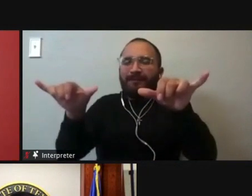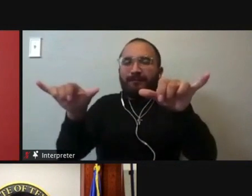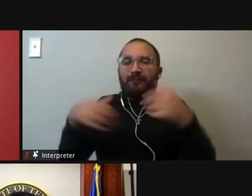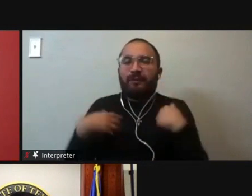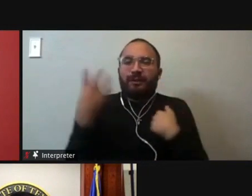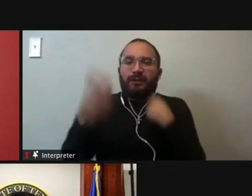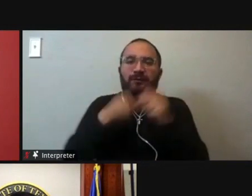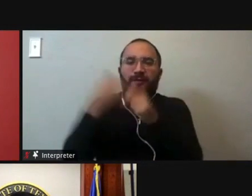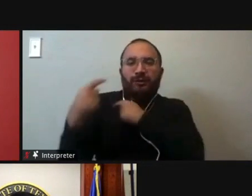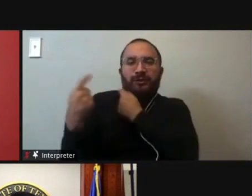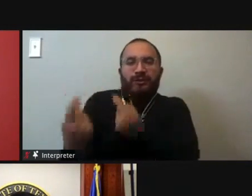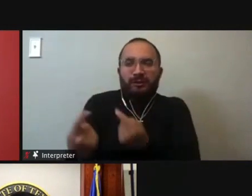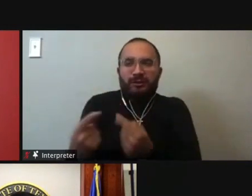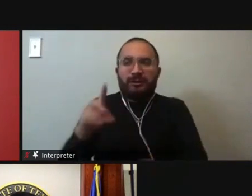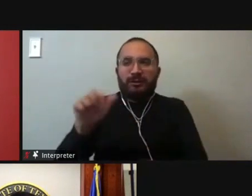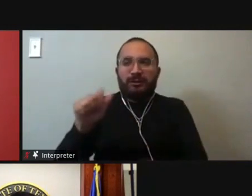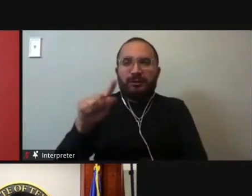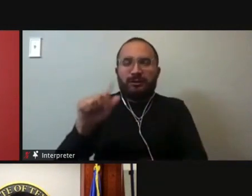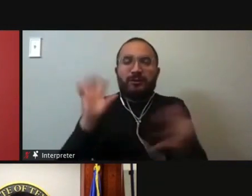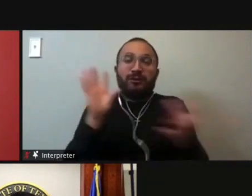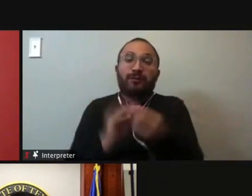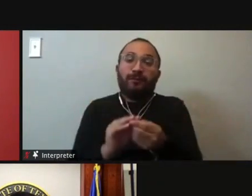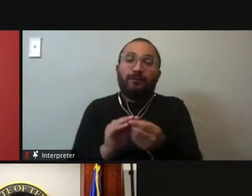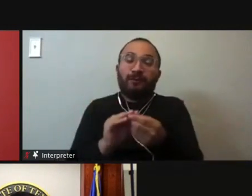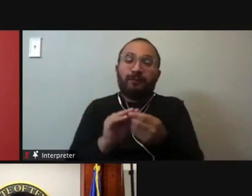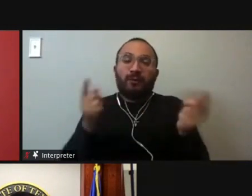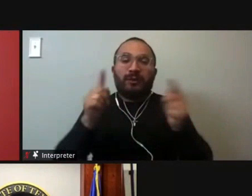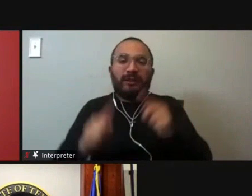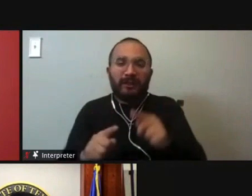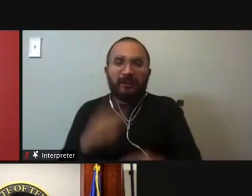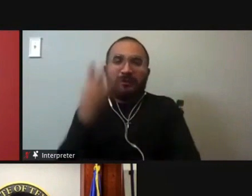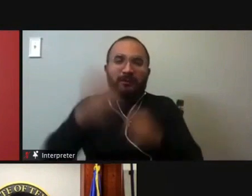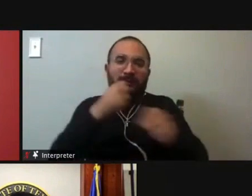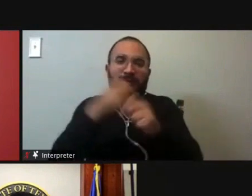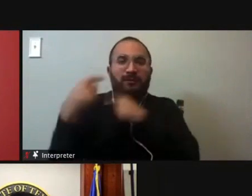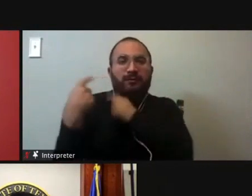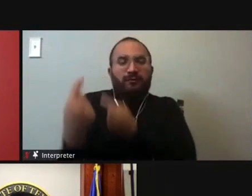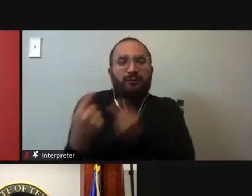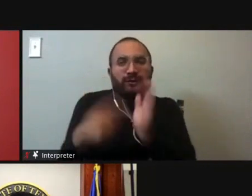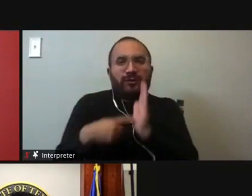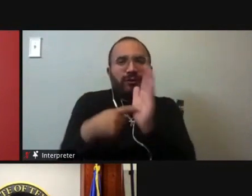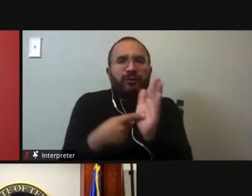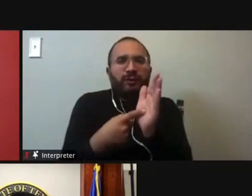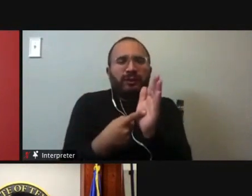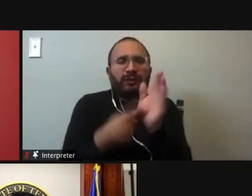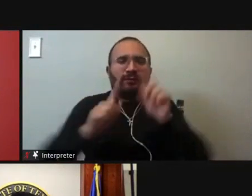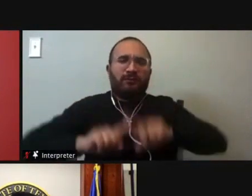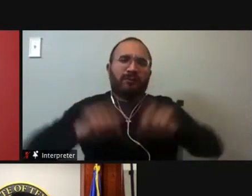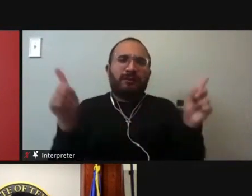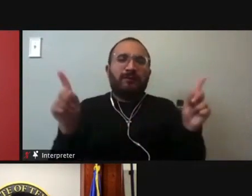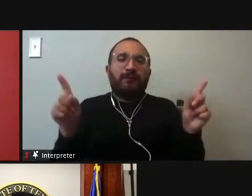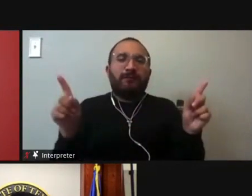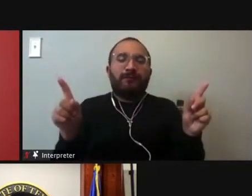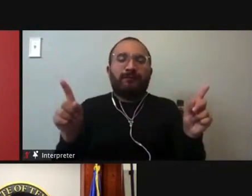years of data from what has happened in these last four years that might show you something different. Uh,